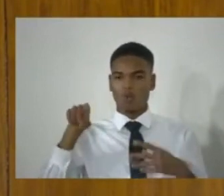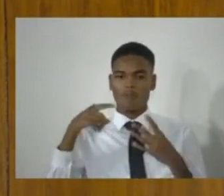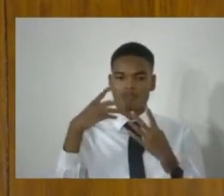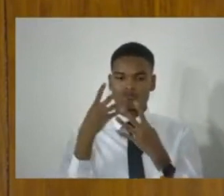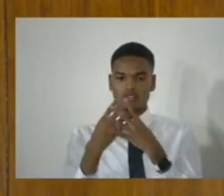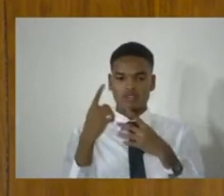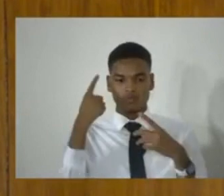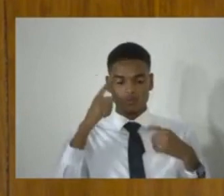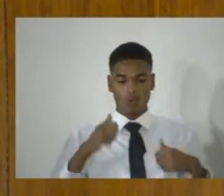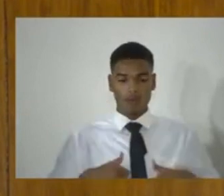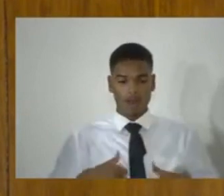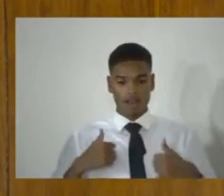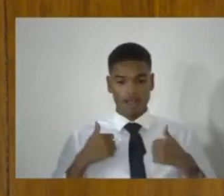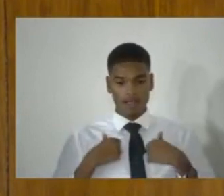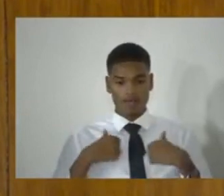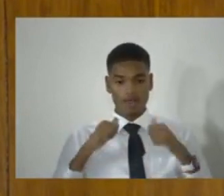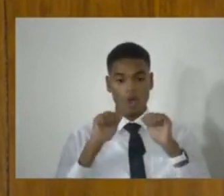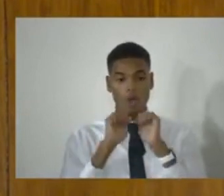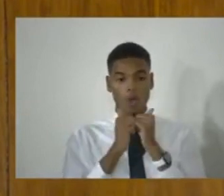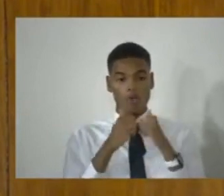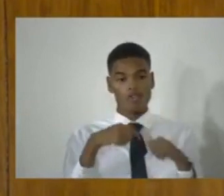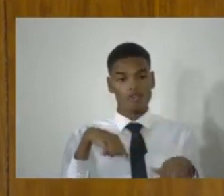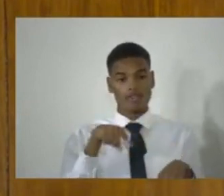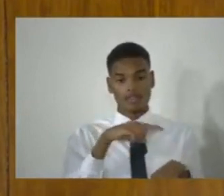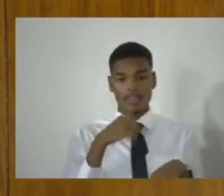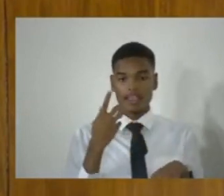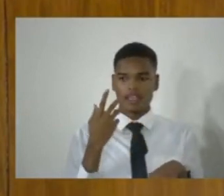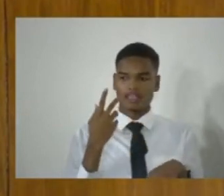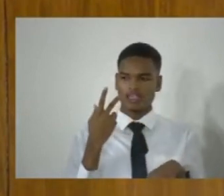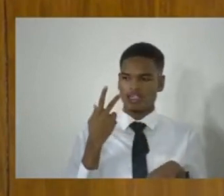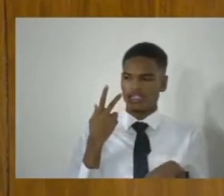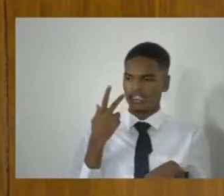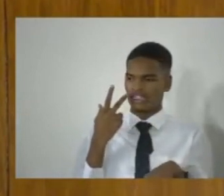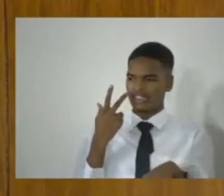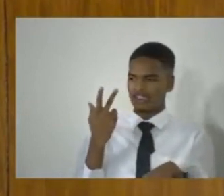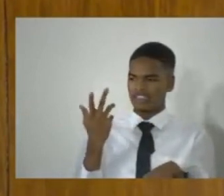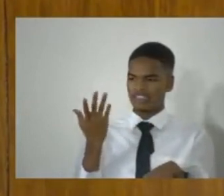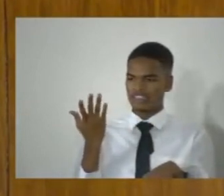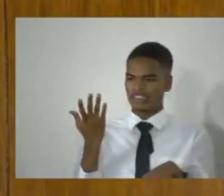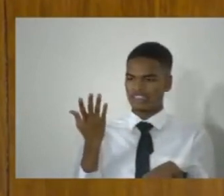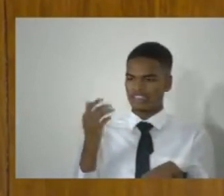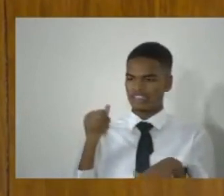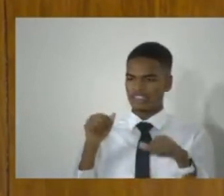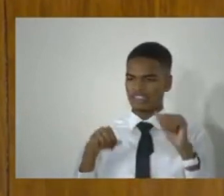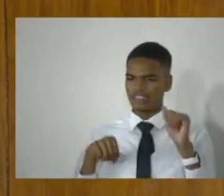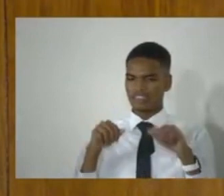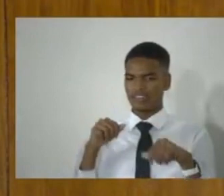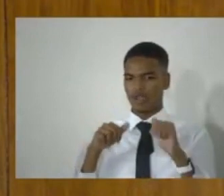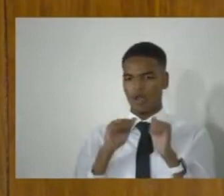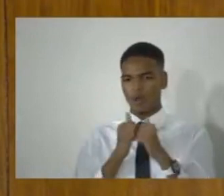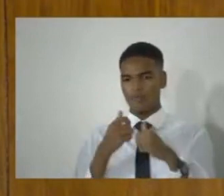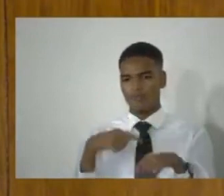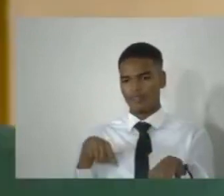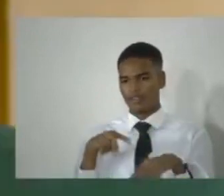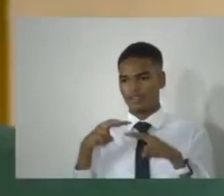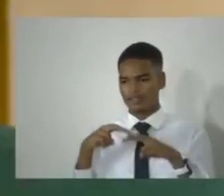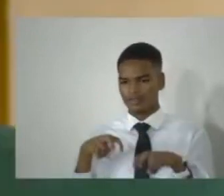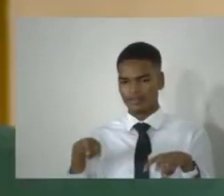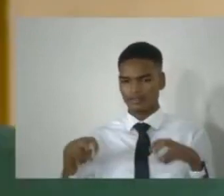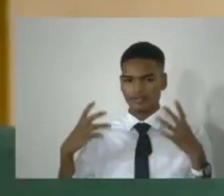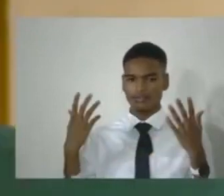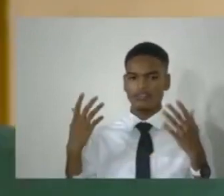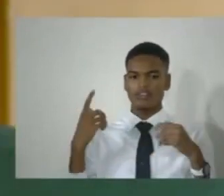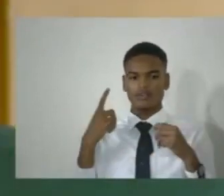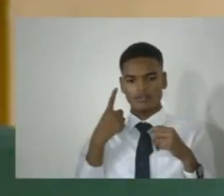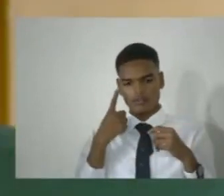How they respond to that remains to be seen. How they assess the evidence. How they assess the